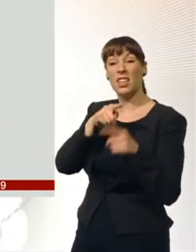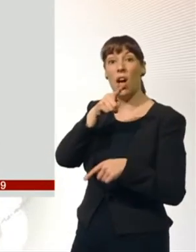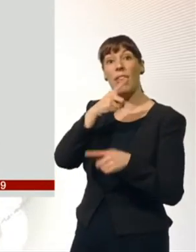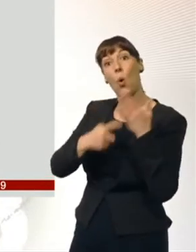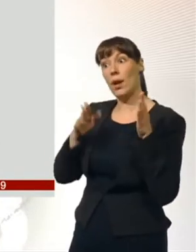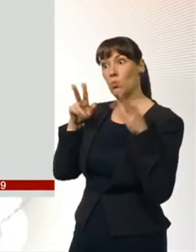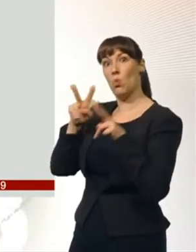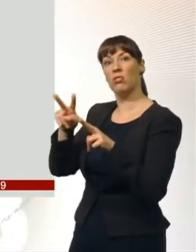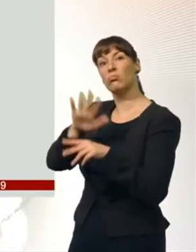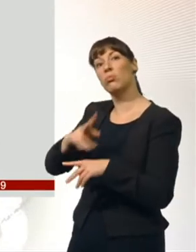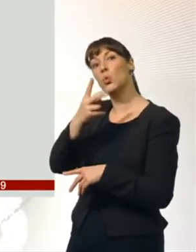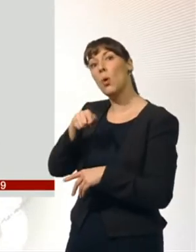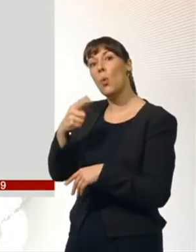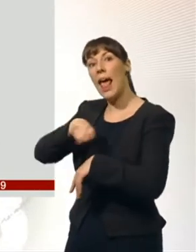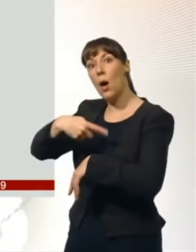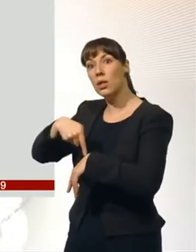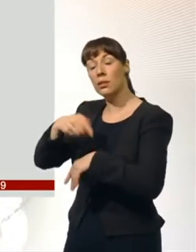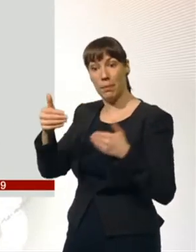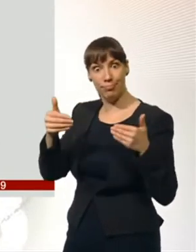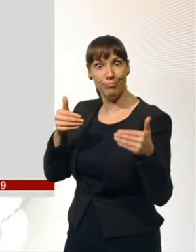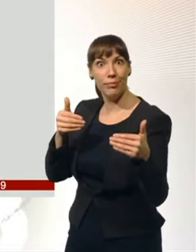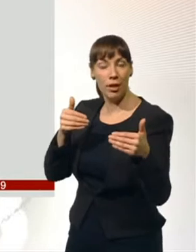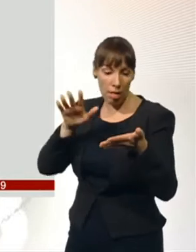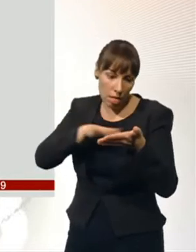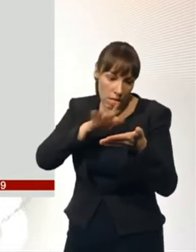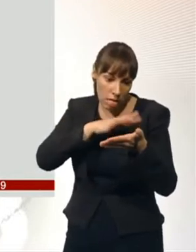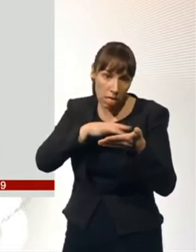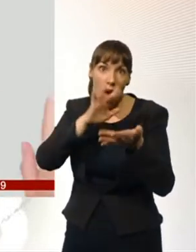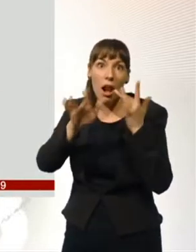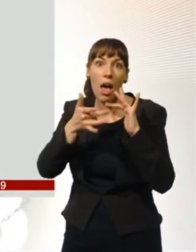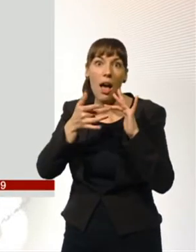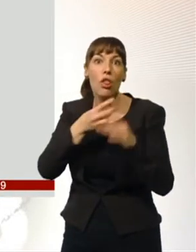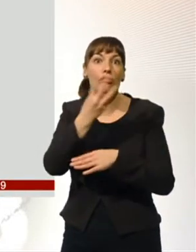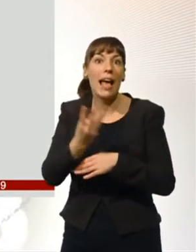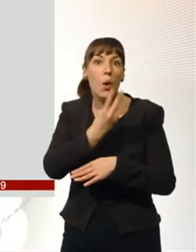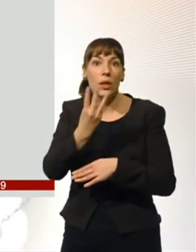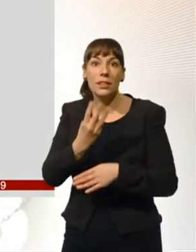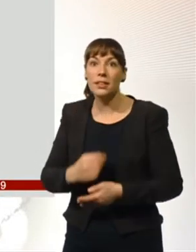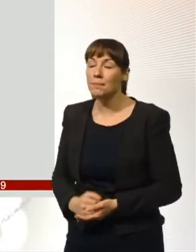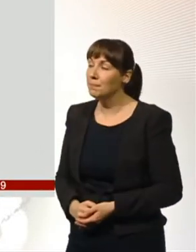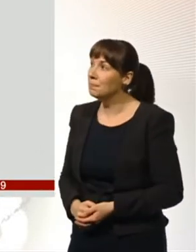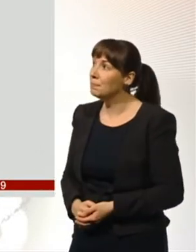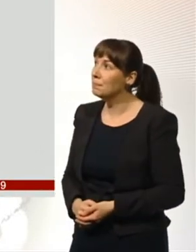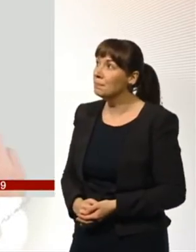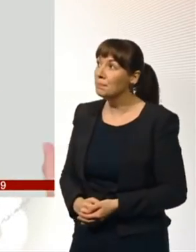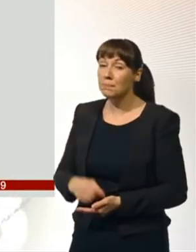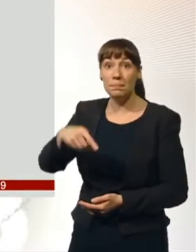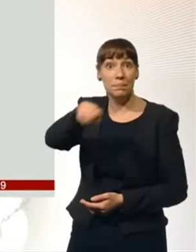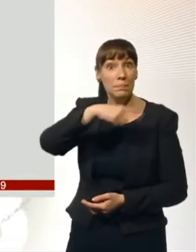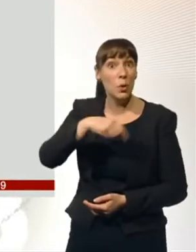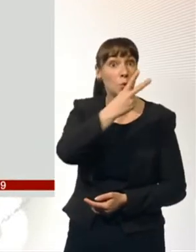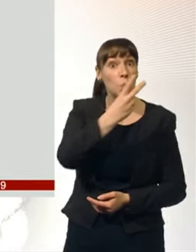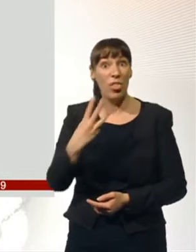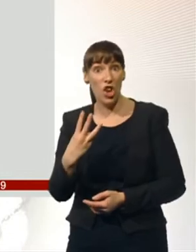overtaken by the three hours they spend online. That may be because two-thirds of them now own a tablet computer and